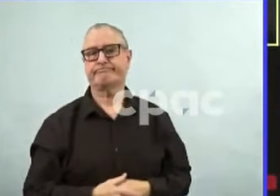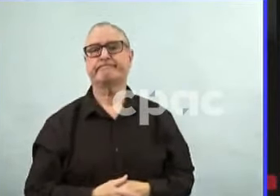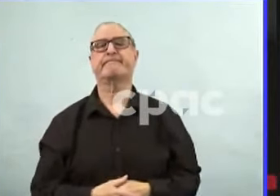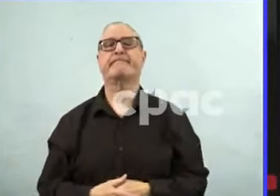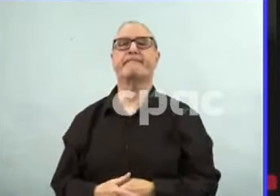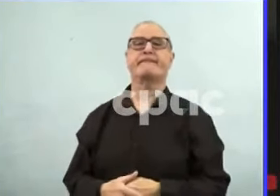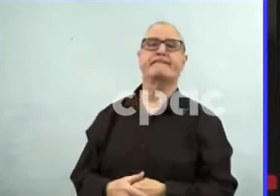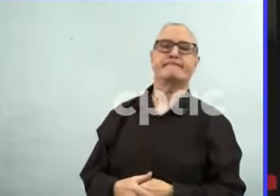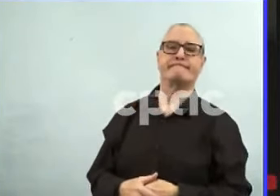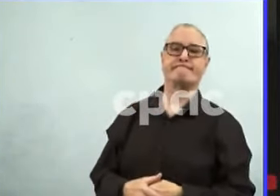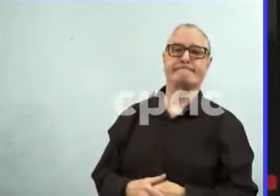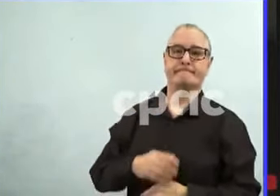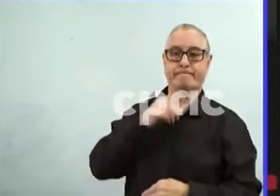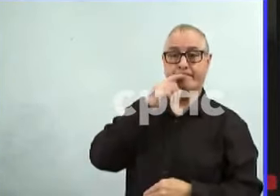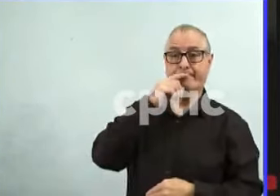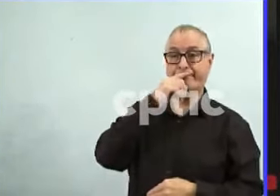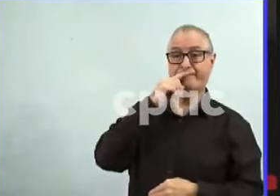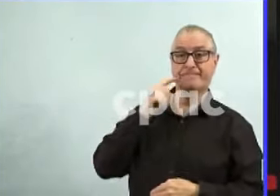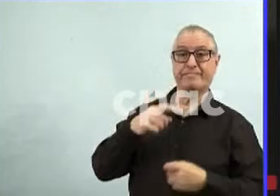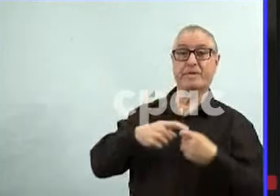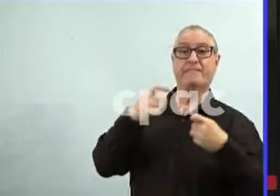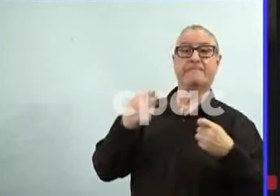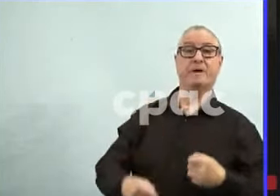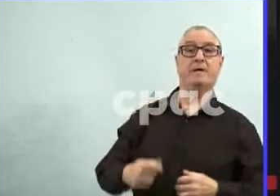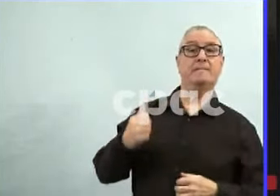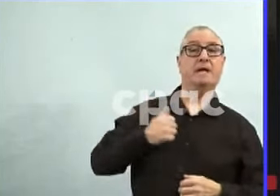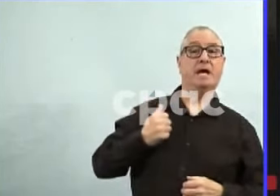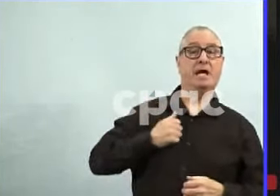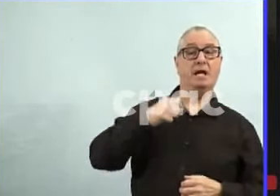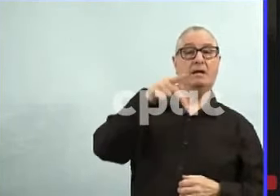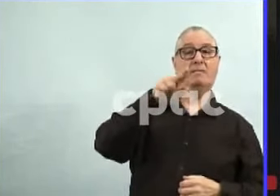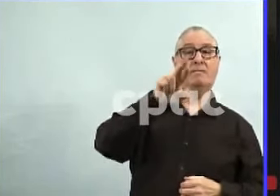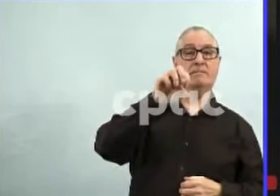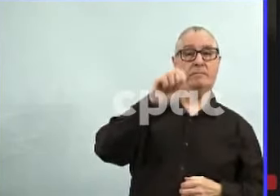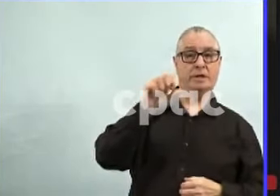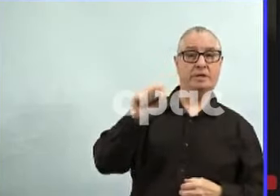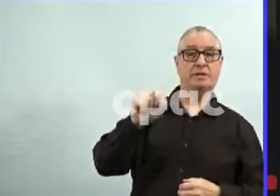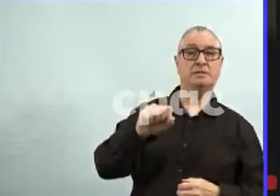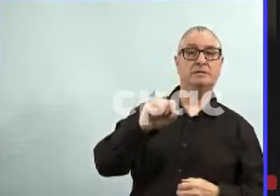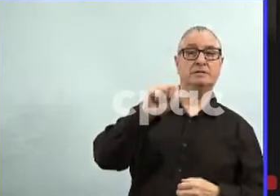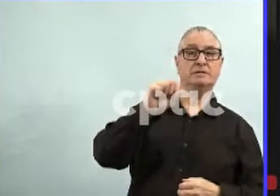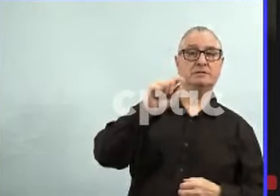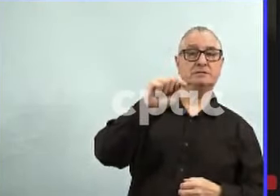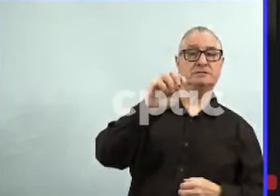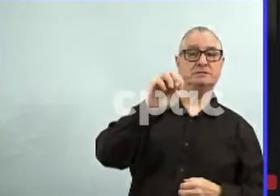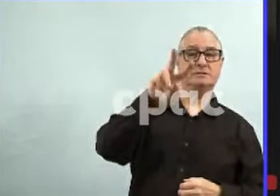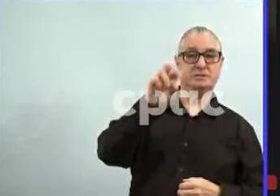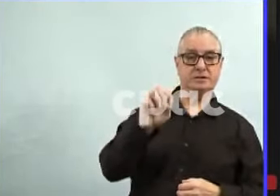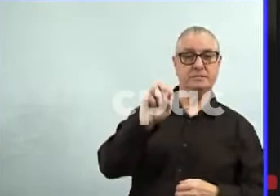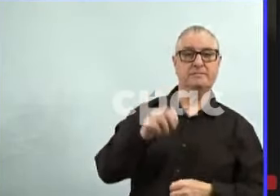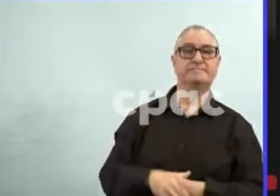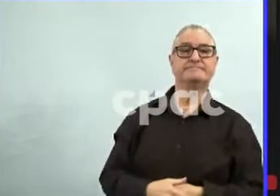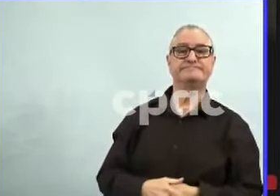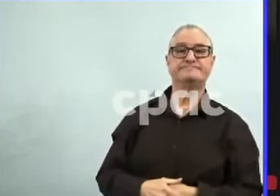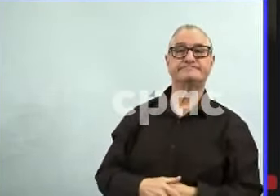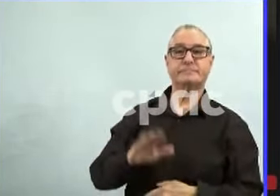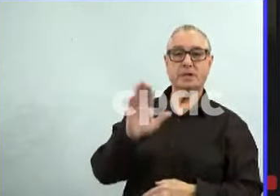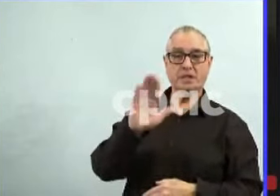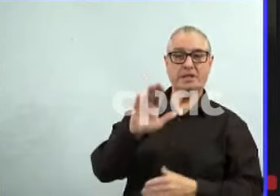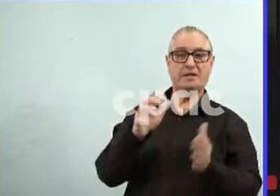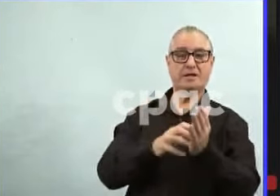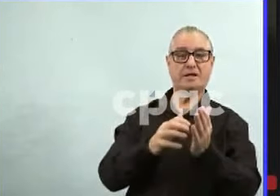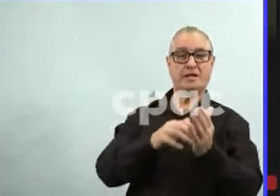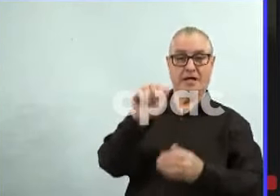From the Canadian press, Steve. Hi, Dr. Atwal. You talked about a lot of the indicators. I know that